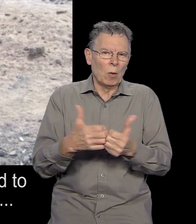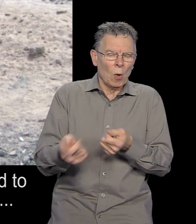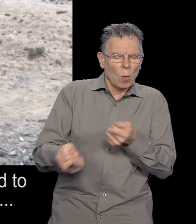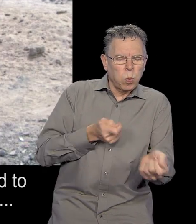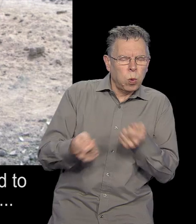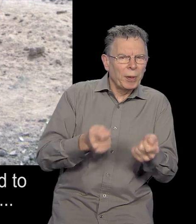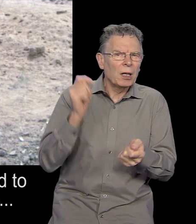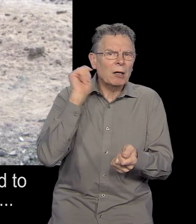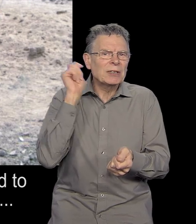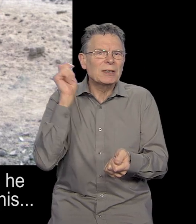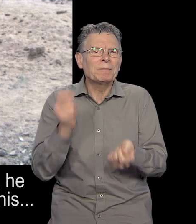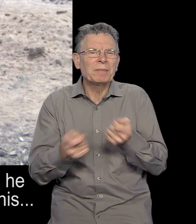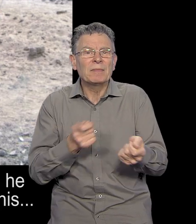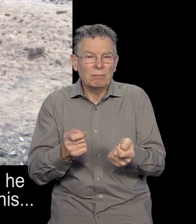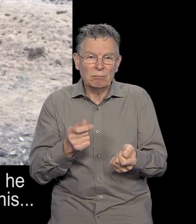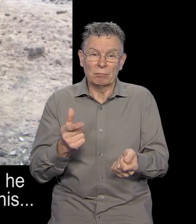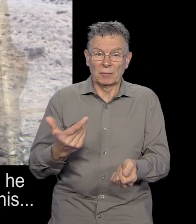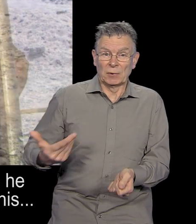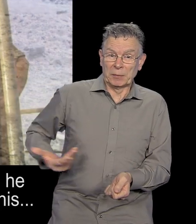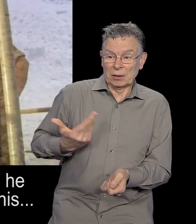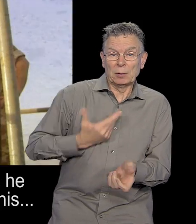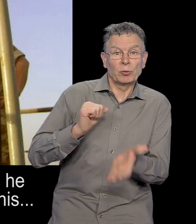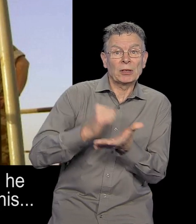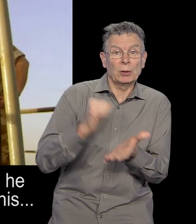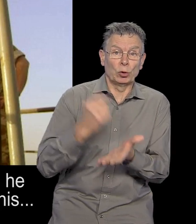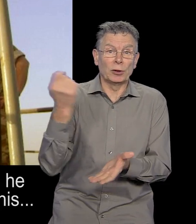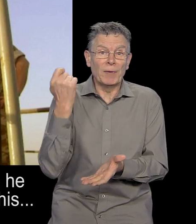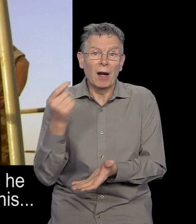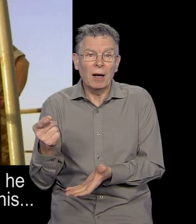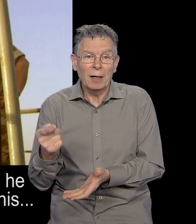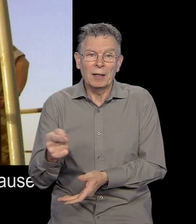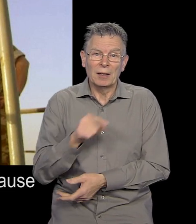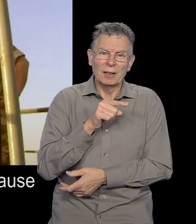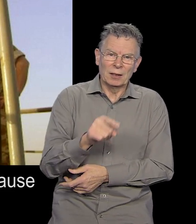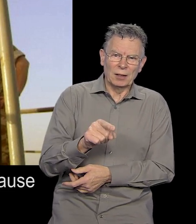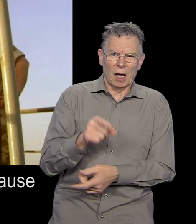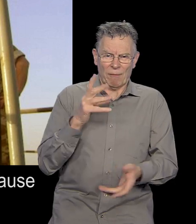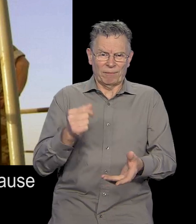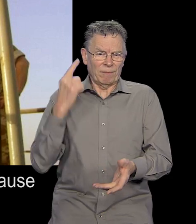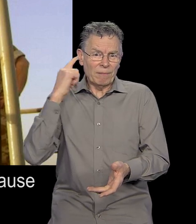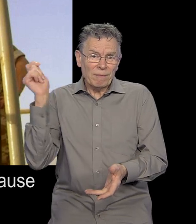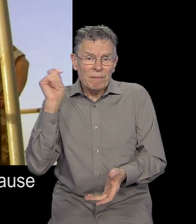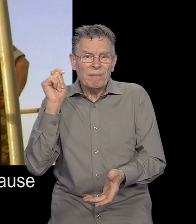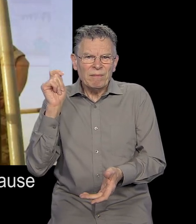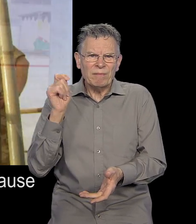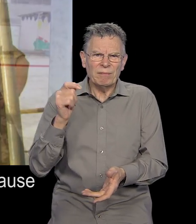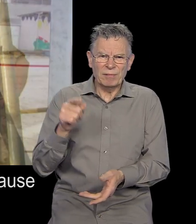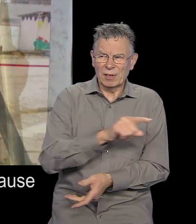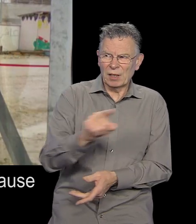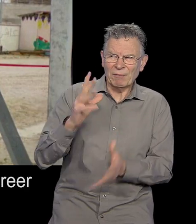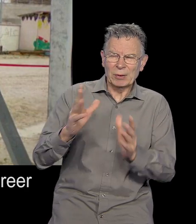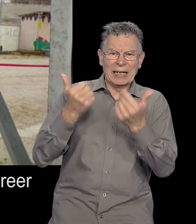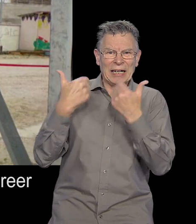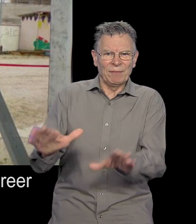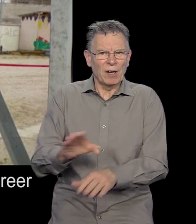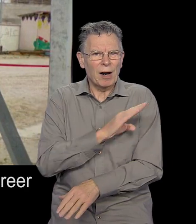cope with tinnitus and set up a successful printing business, he never thought that it would be this invisible condition that would cause him to leave the